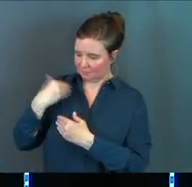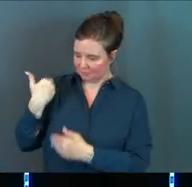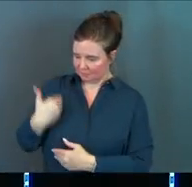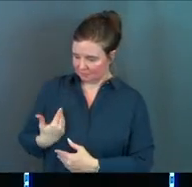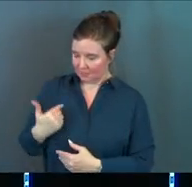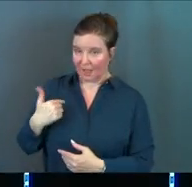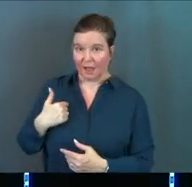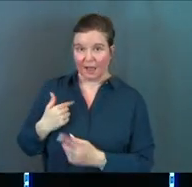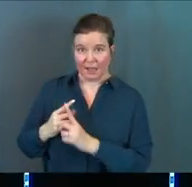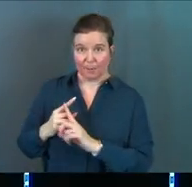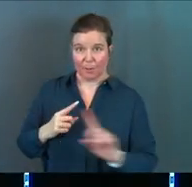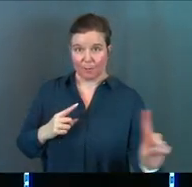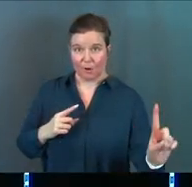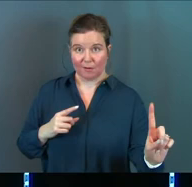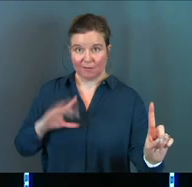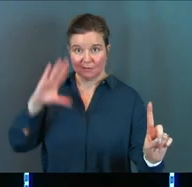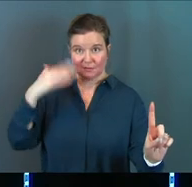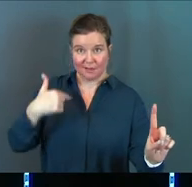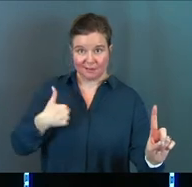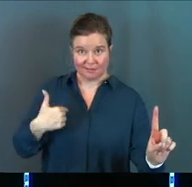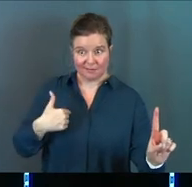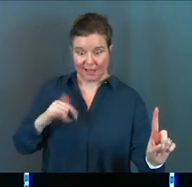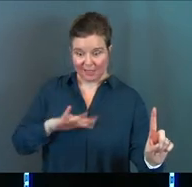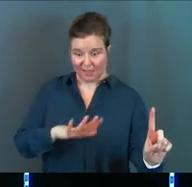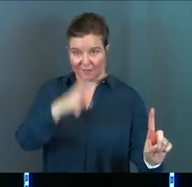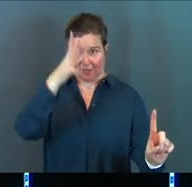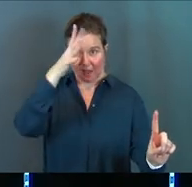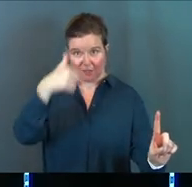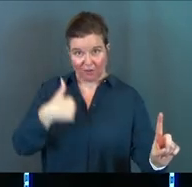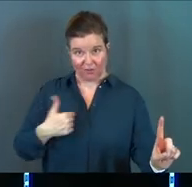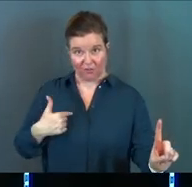I am the prodigal as their father.